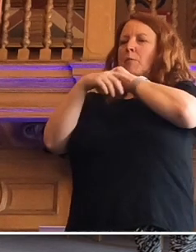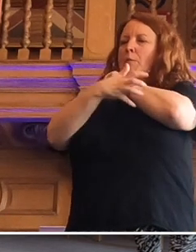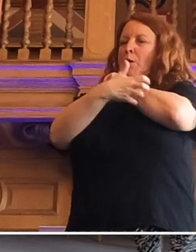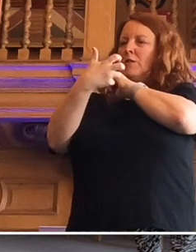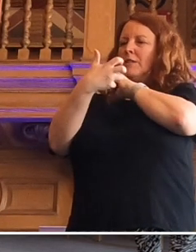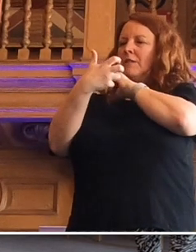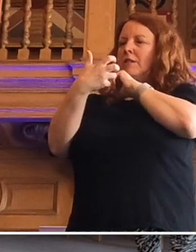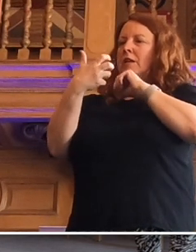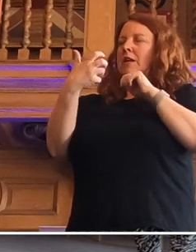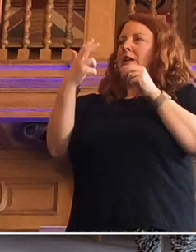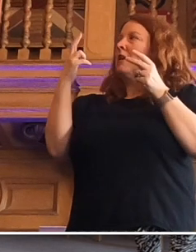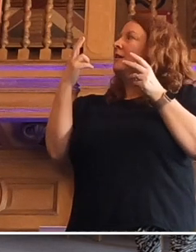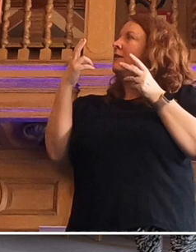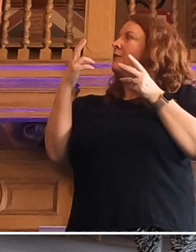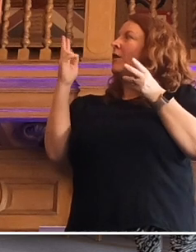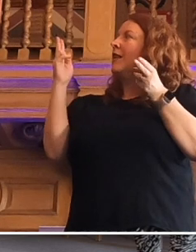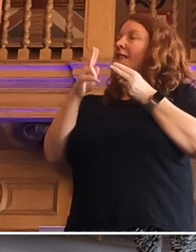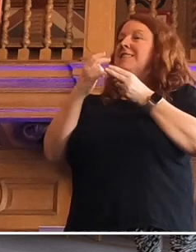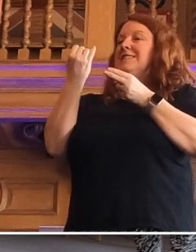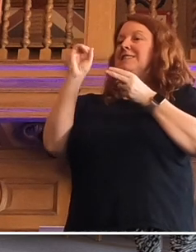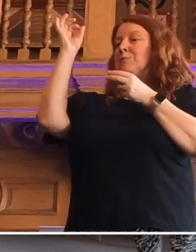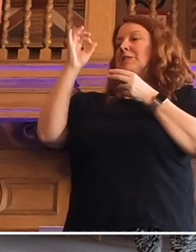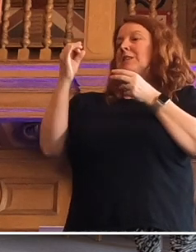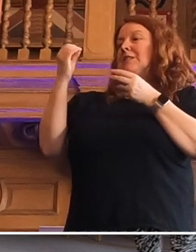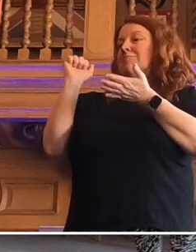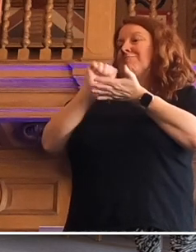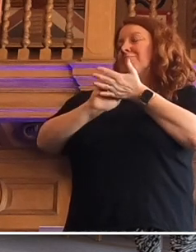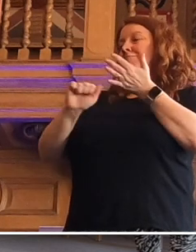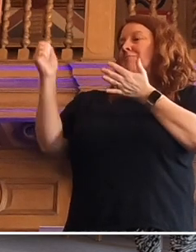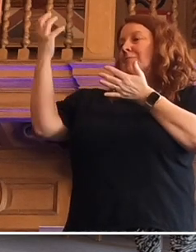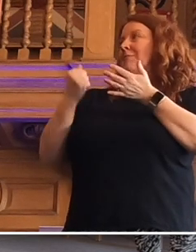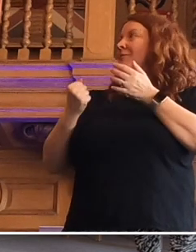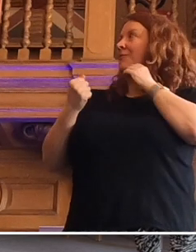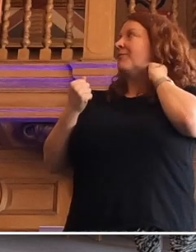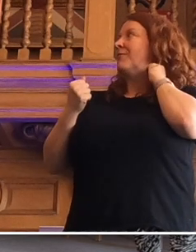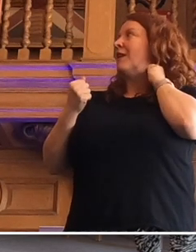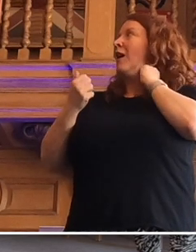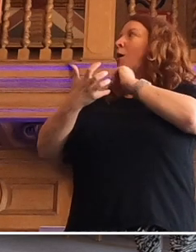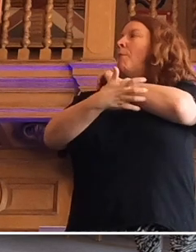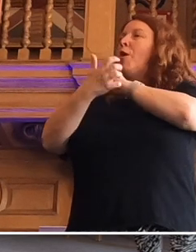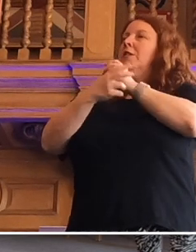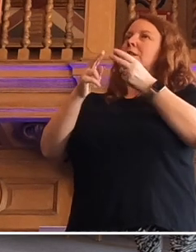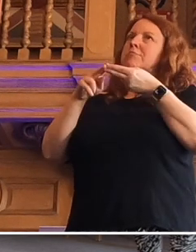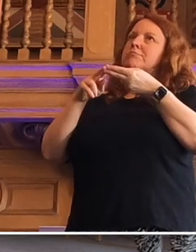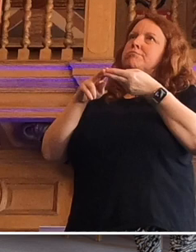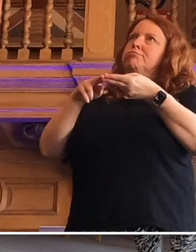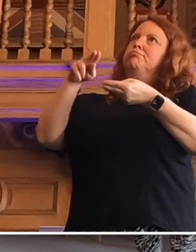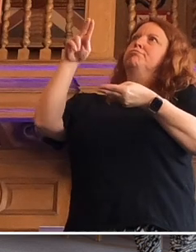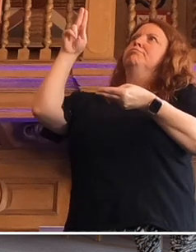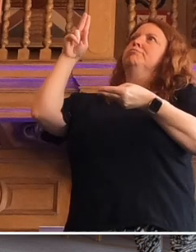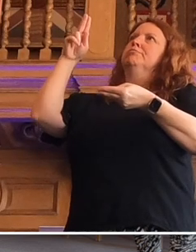median income, poverty's been going up. If you define absolute poverty relative to